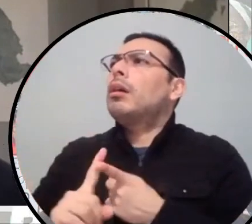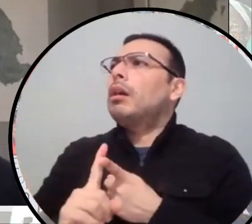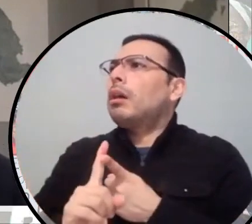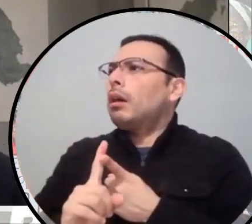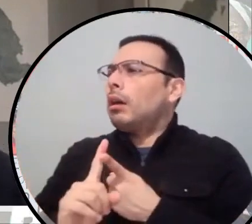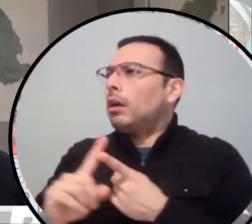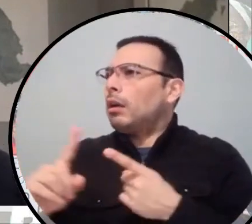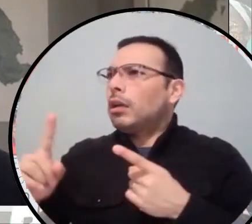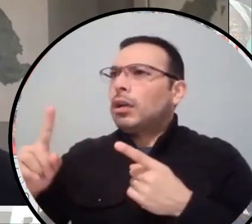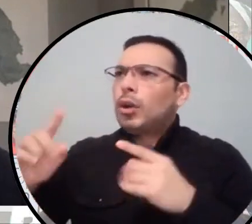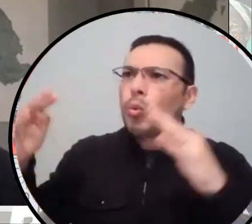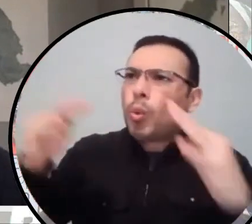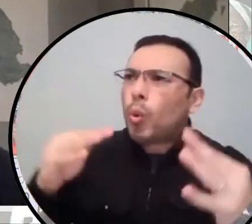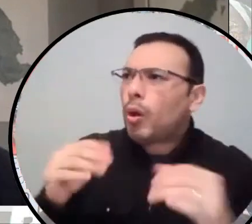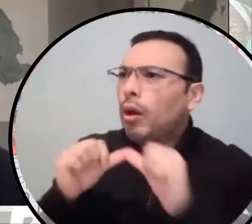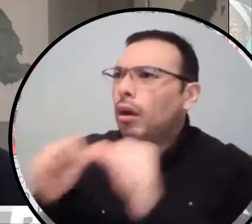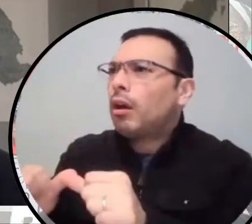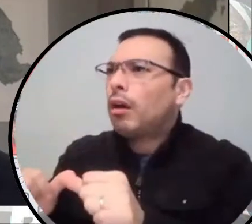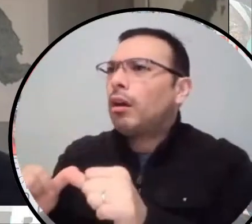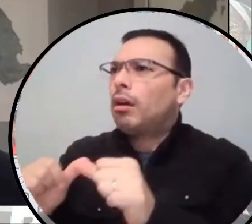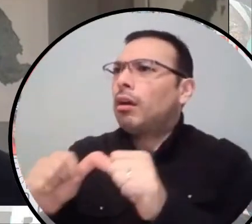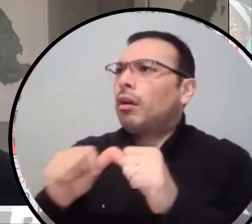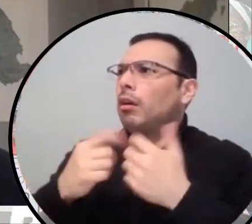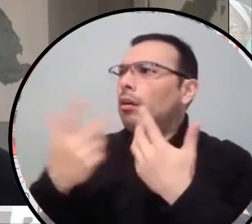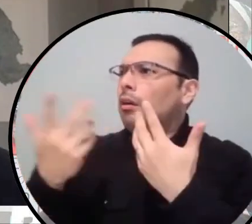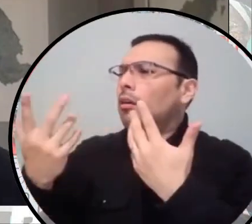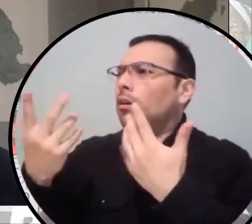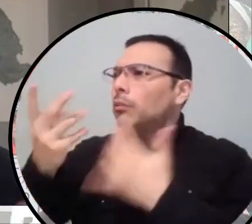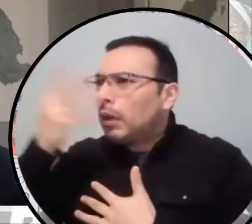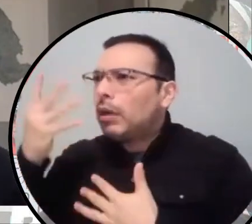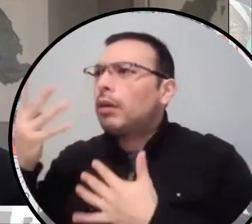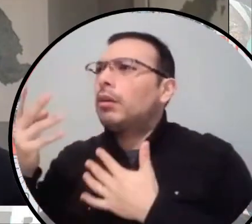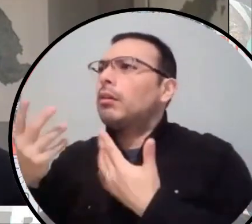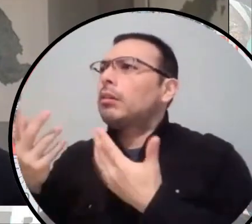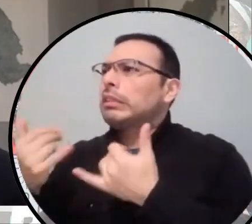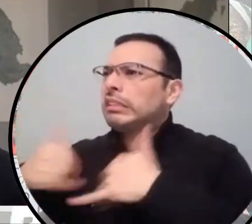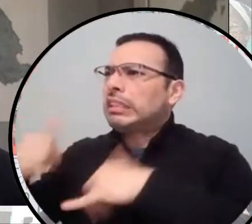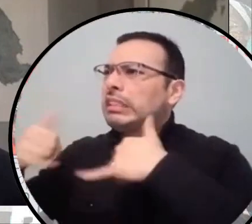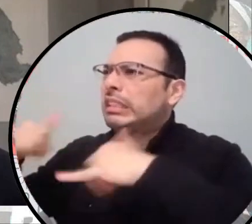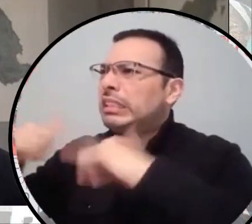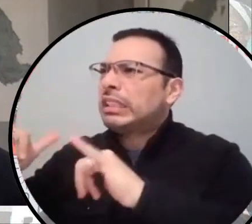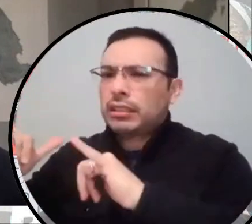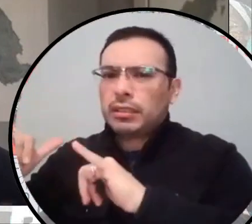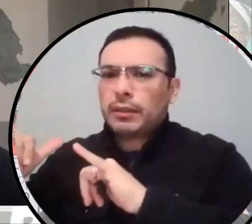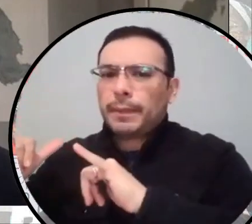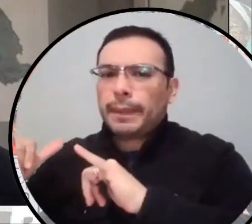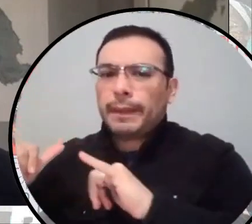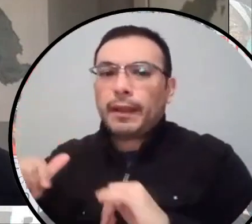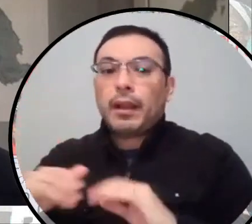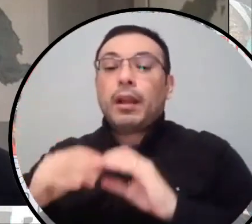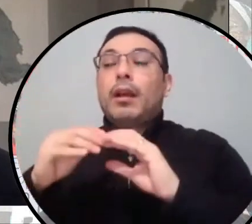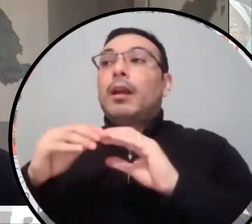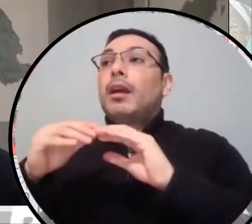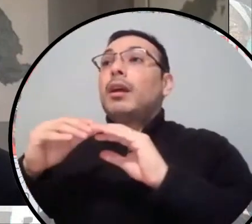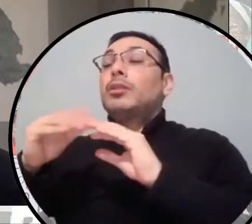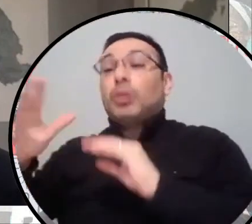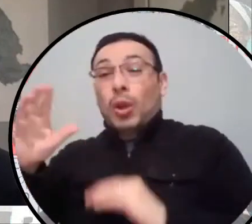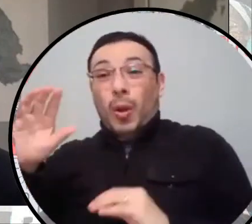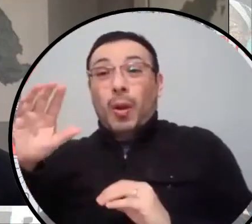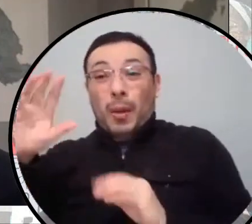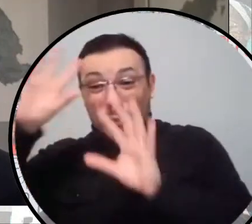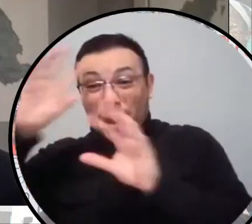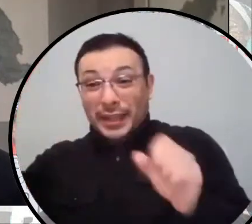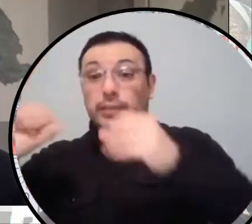country in the world and not changing that and doing these mild police reform, a lot of signaling that he cared about stuff, not a lot of delivering into